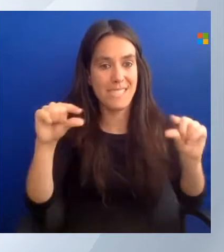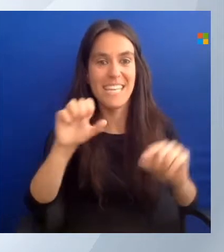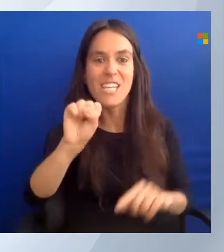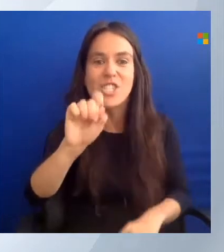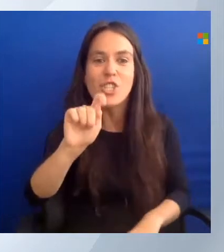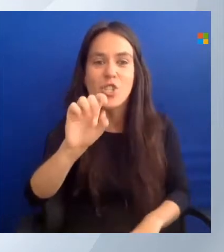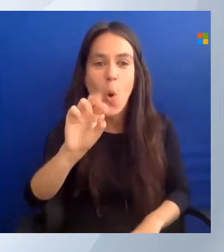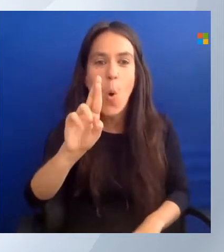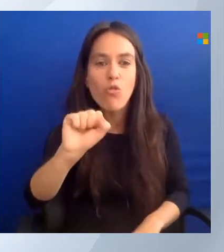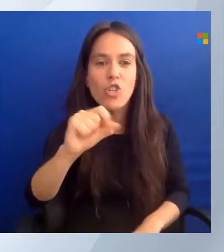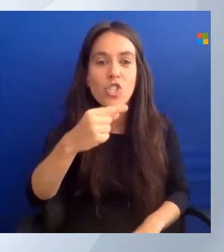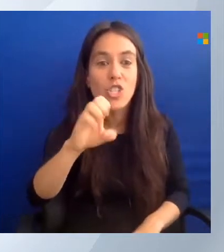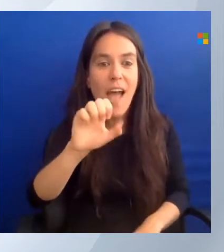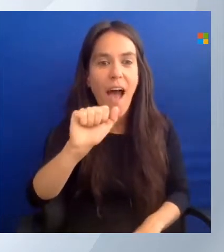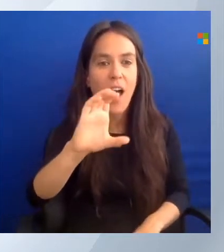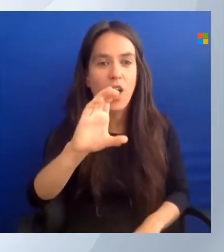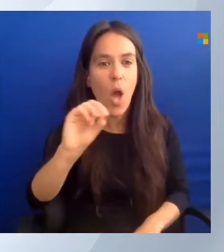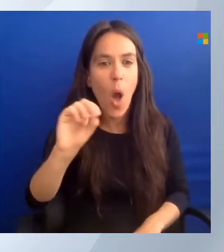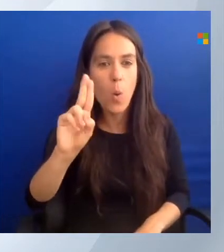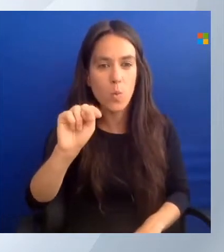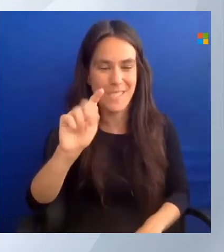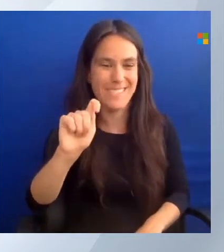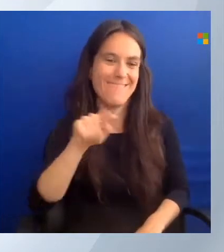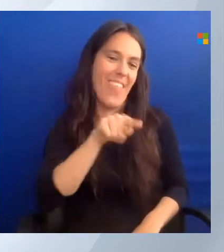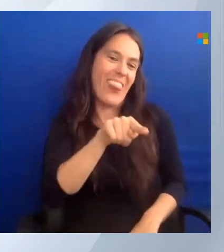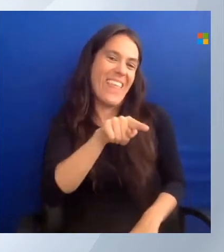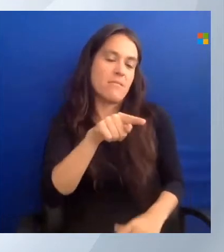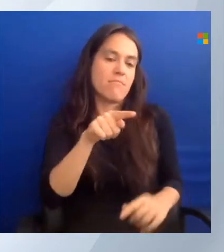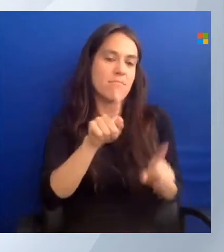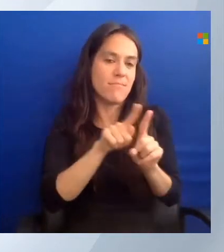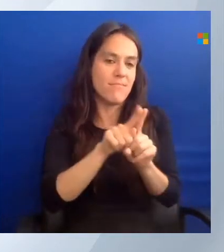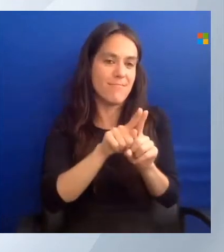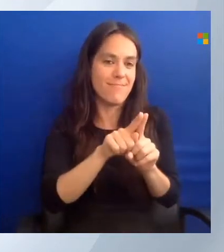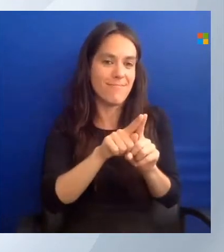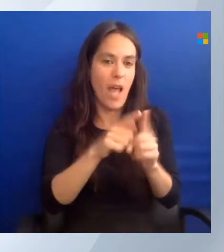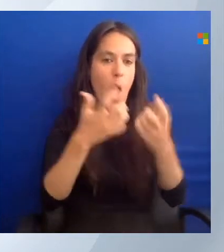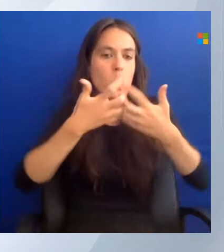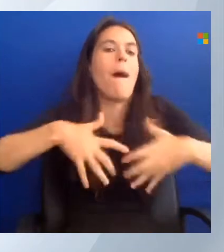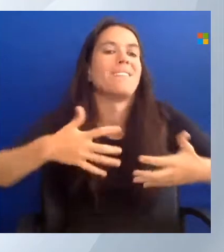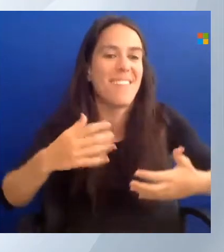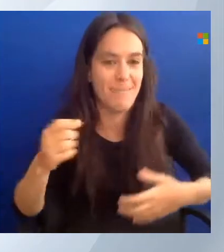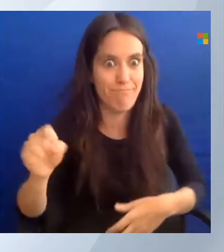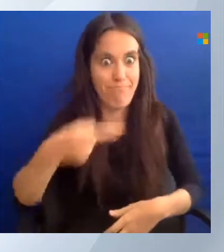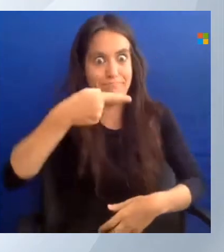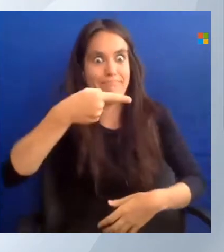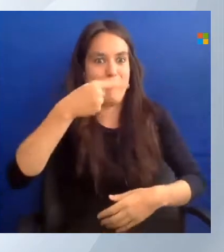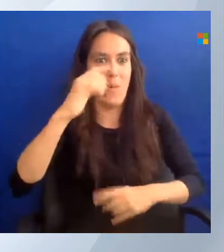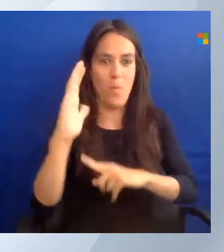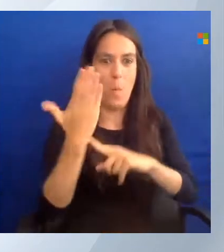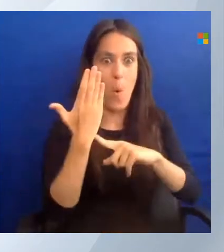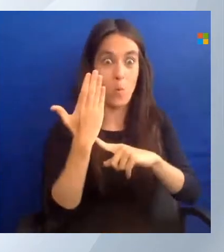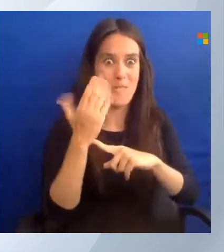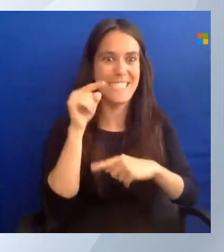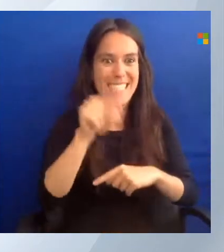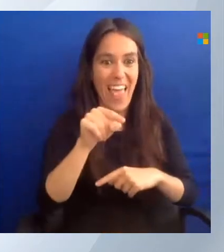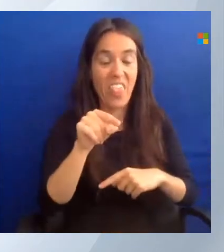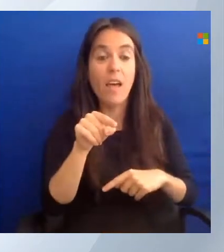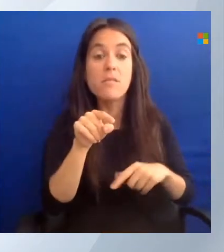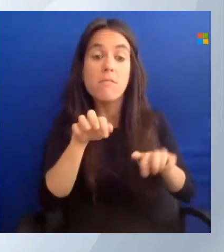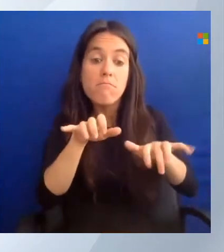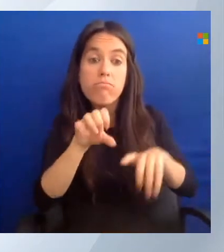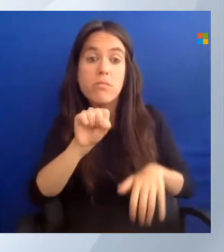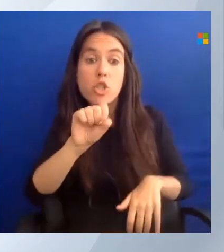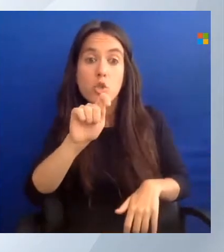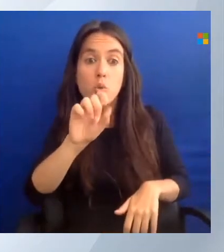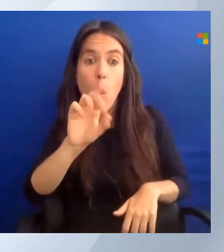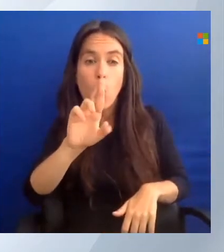it goes alphabetically. So now I have a new AZStore. Now